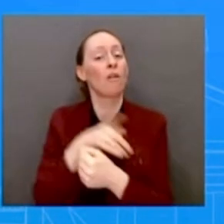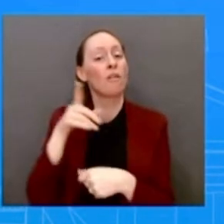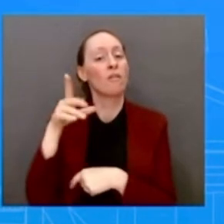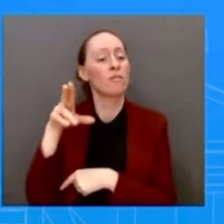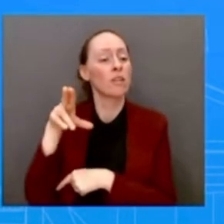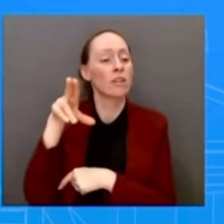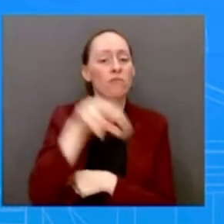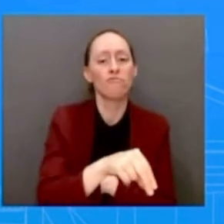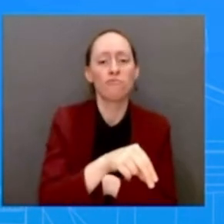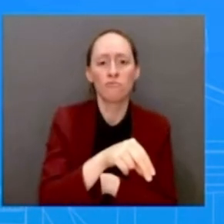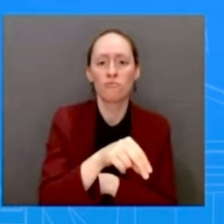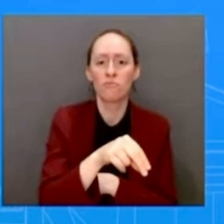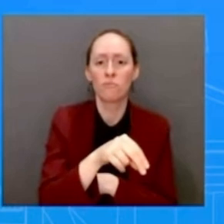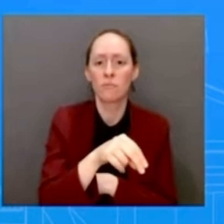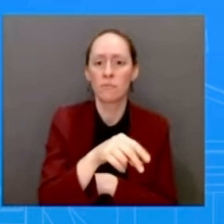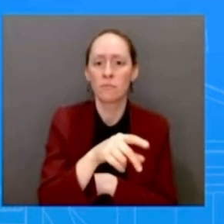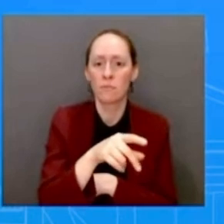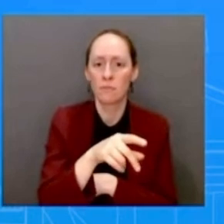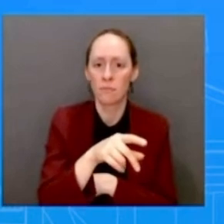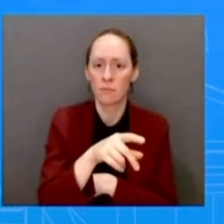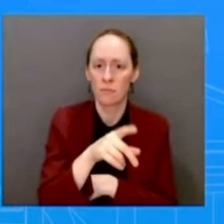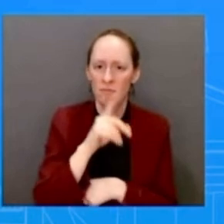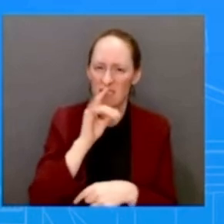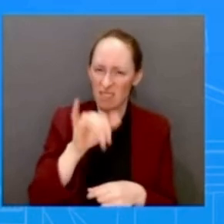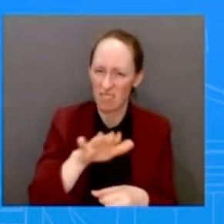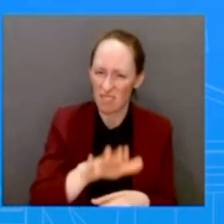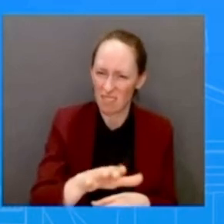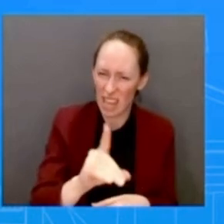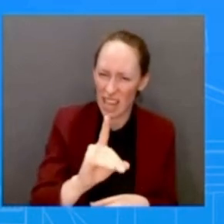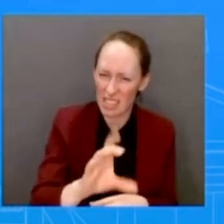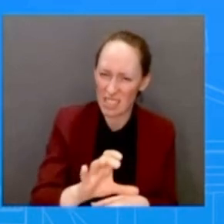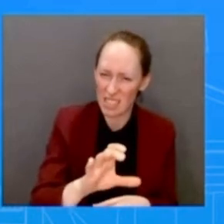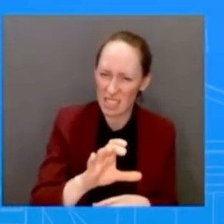should allow them to be their own state. Because D.C. is not a state.